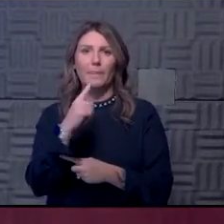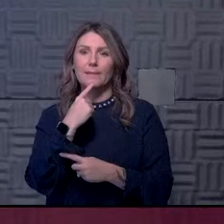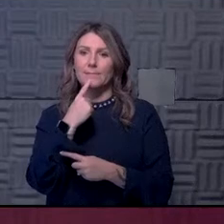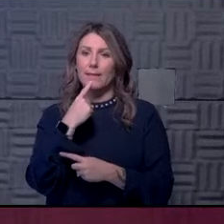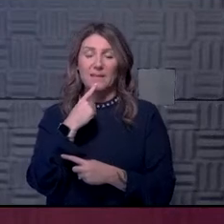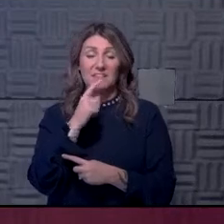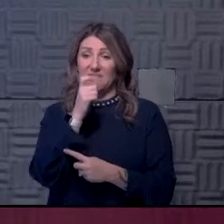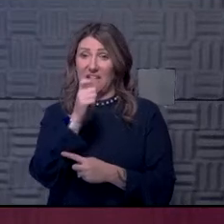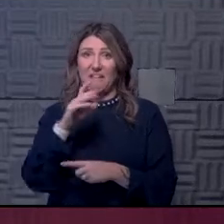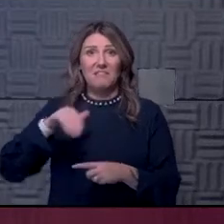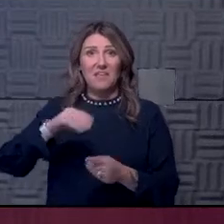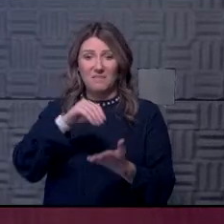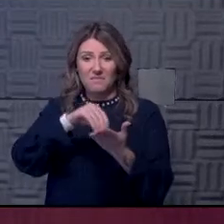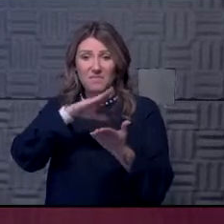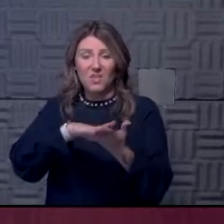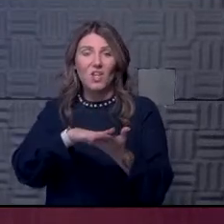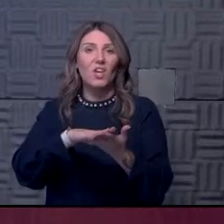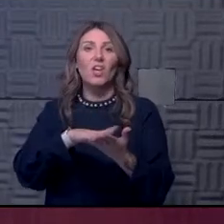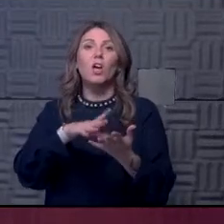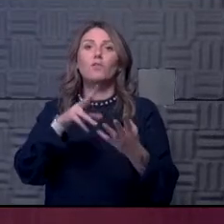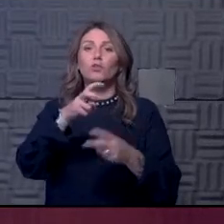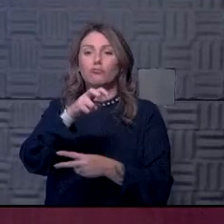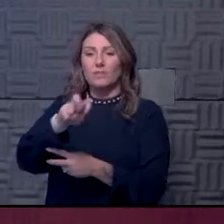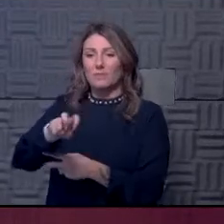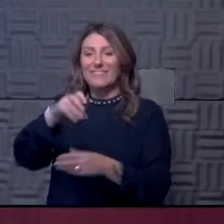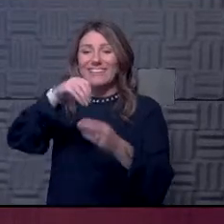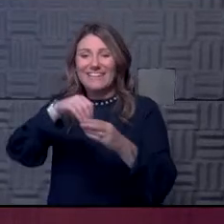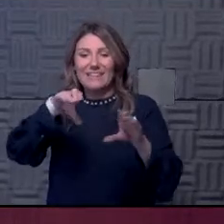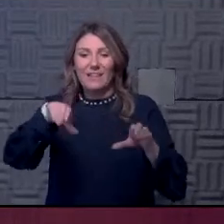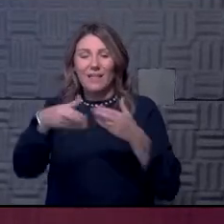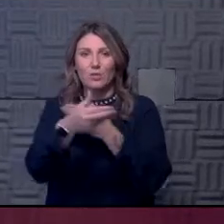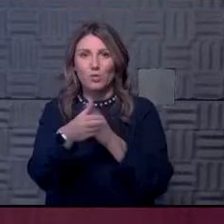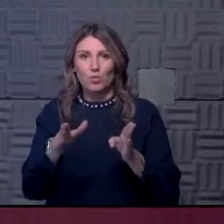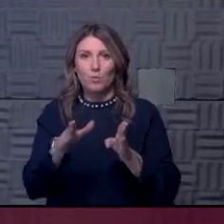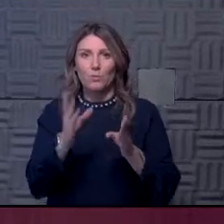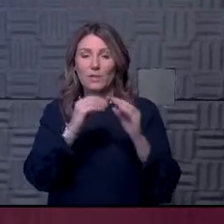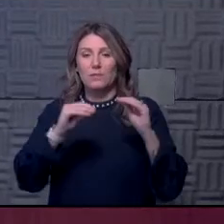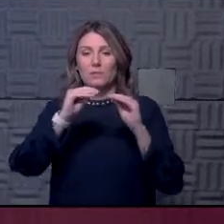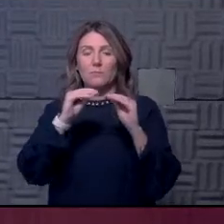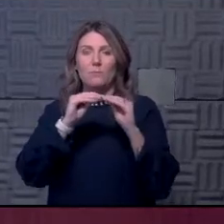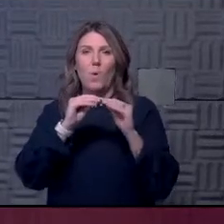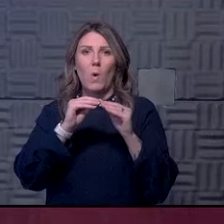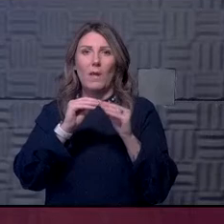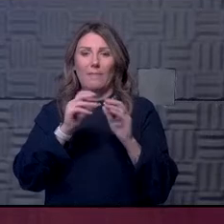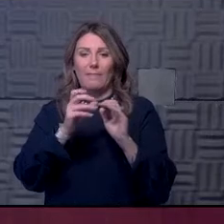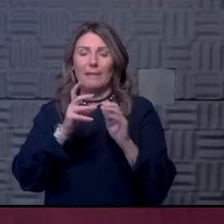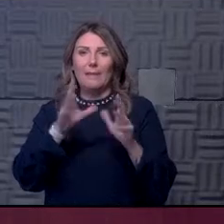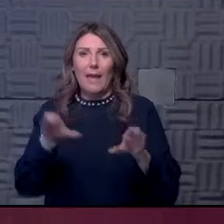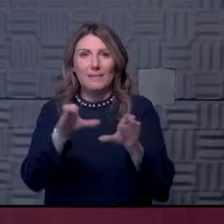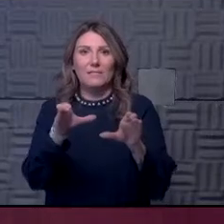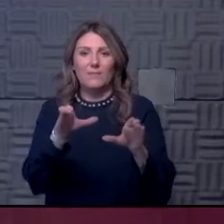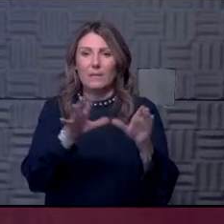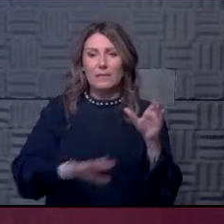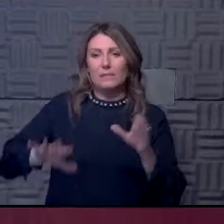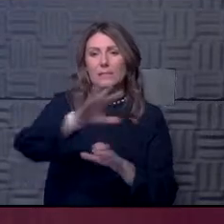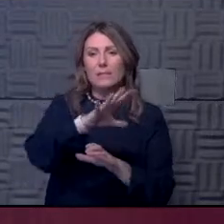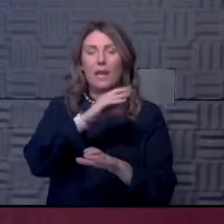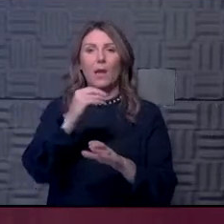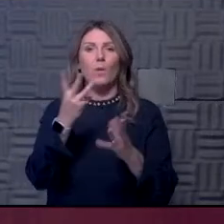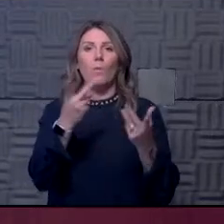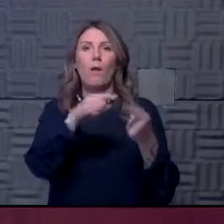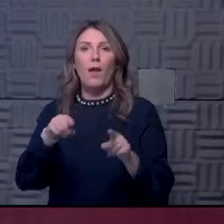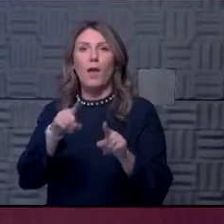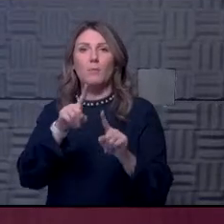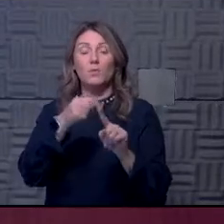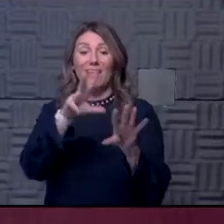documented incidence of transmission in the classroom. It's more likely the activities that are going on around it and what happens when they leave the campus. And